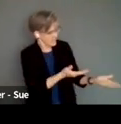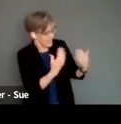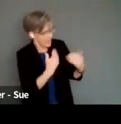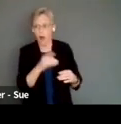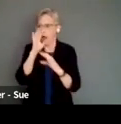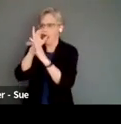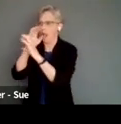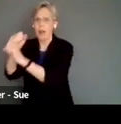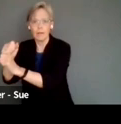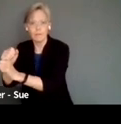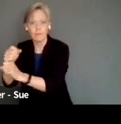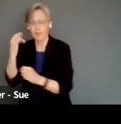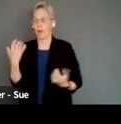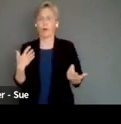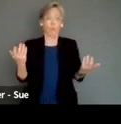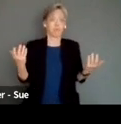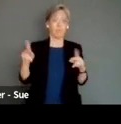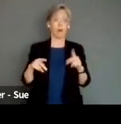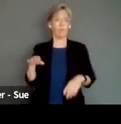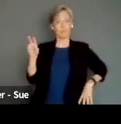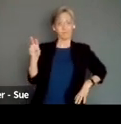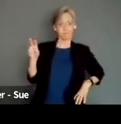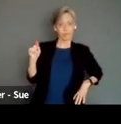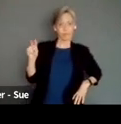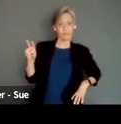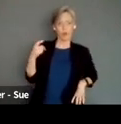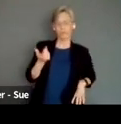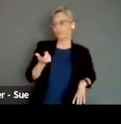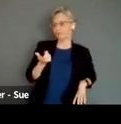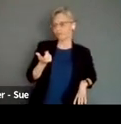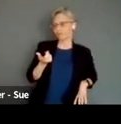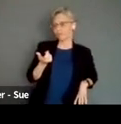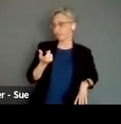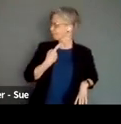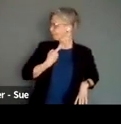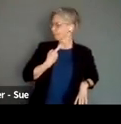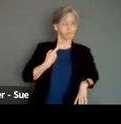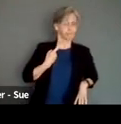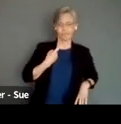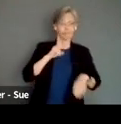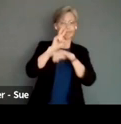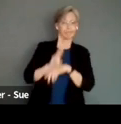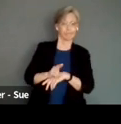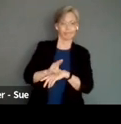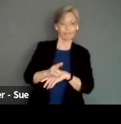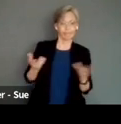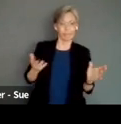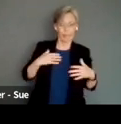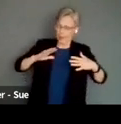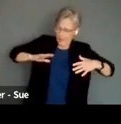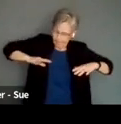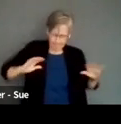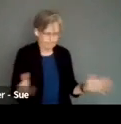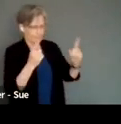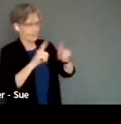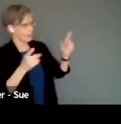because now it's just so convenient to sit and watch TV after two years of COVID and being isolated. So we have to give our audiences something new. This